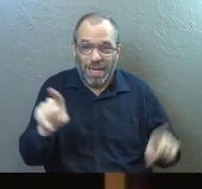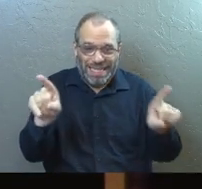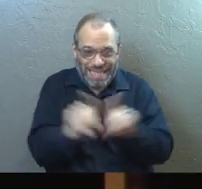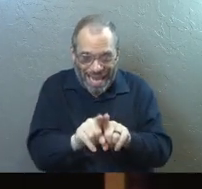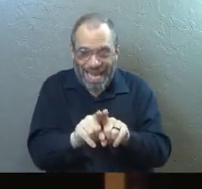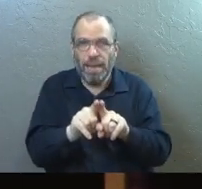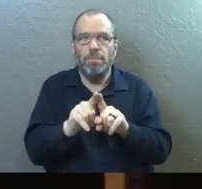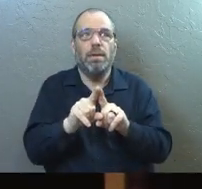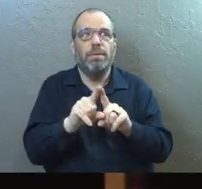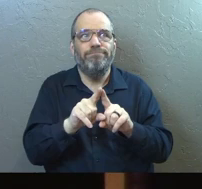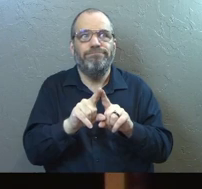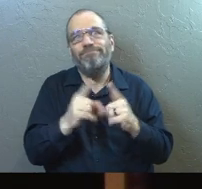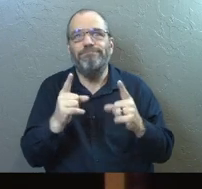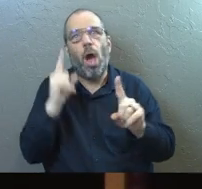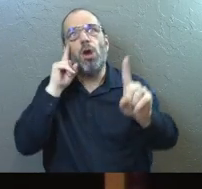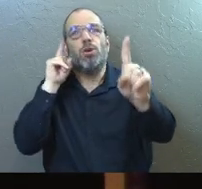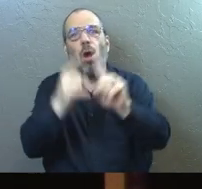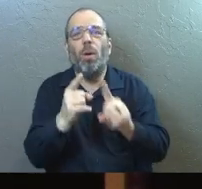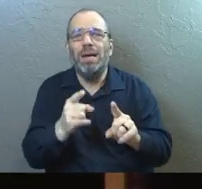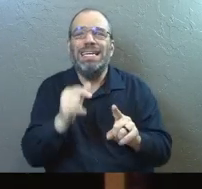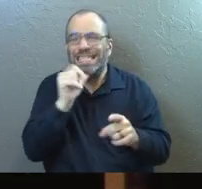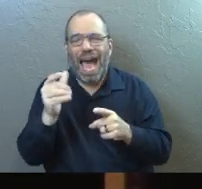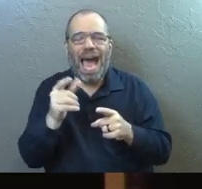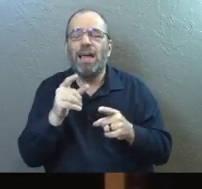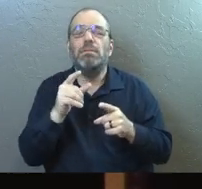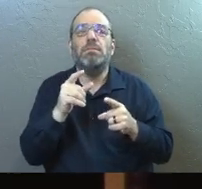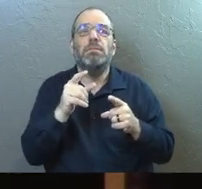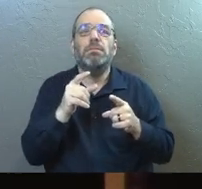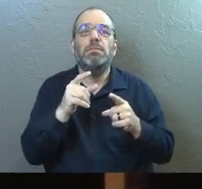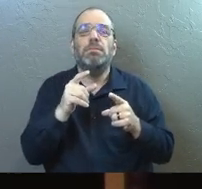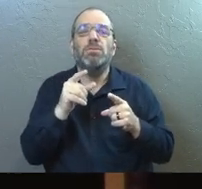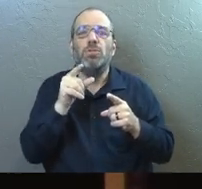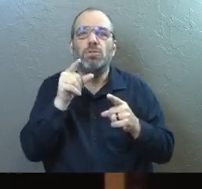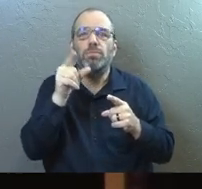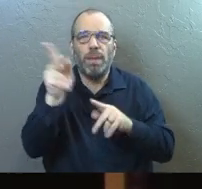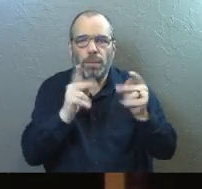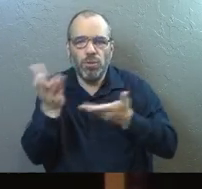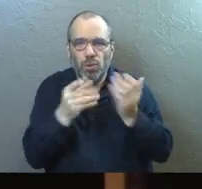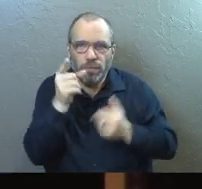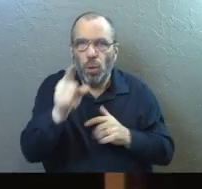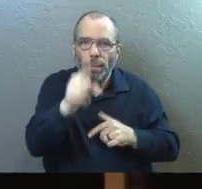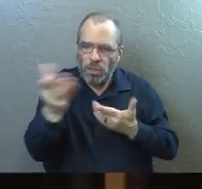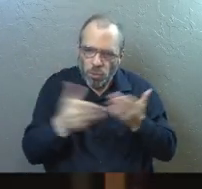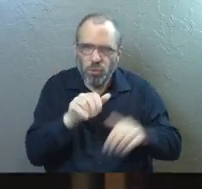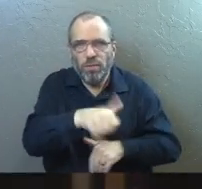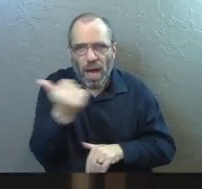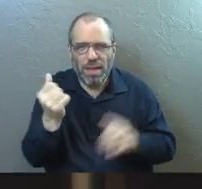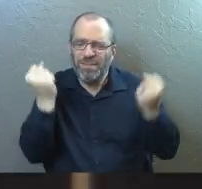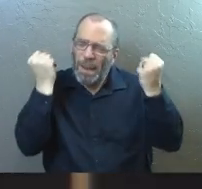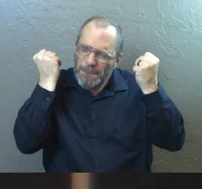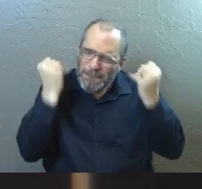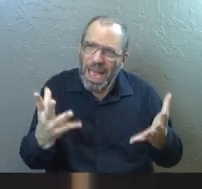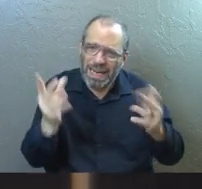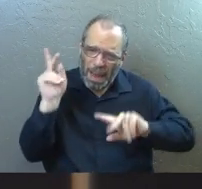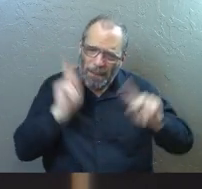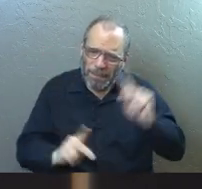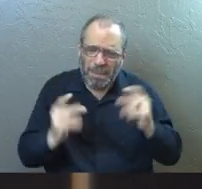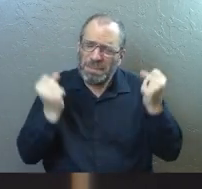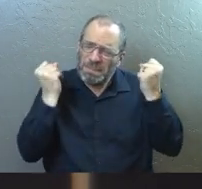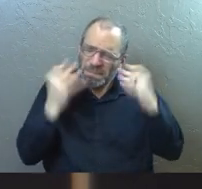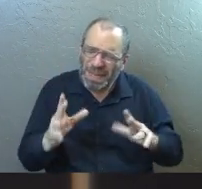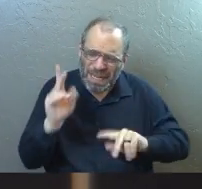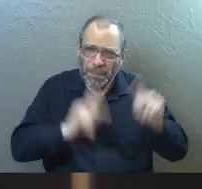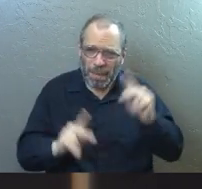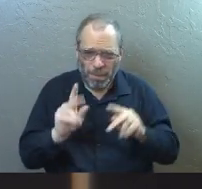same exact mission statement. Not to be served, but you serve and give your life as a ransom for as many people as